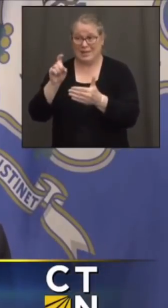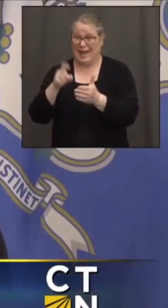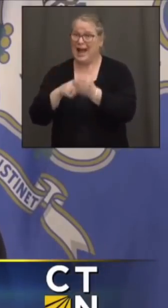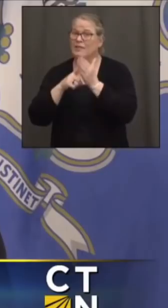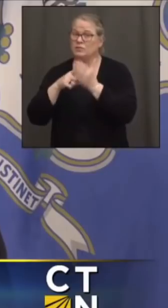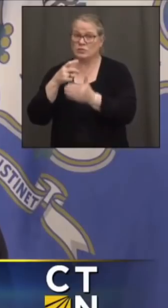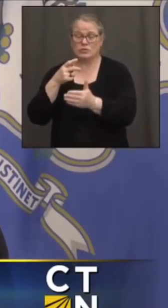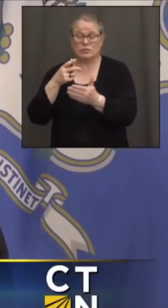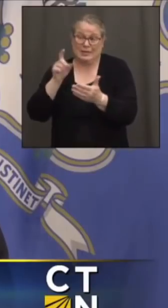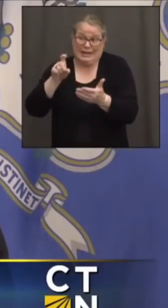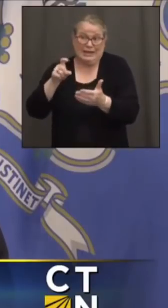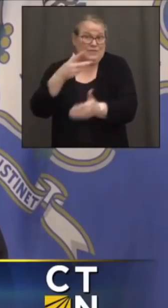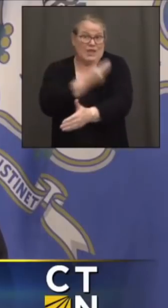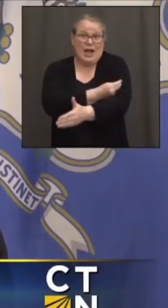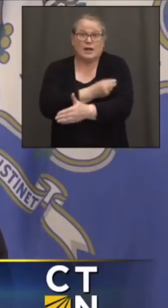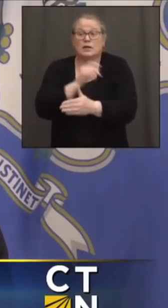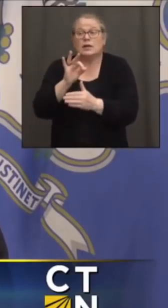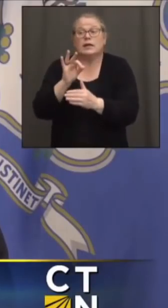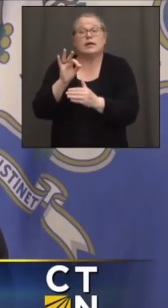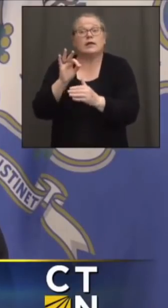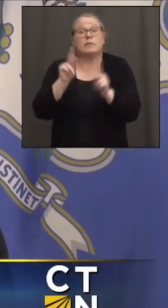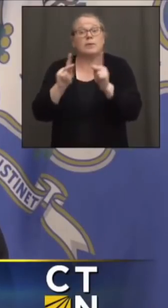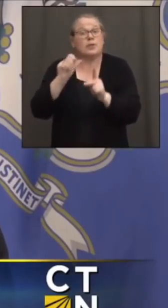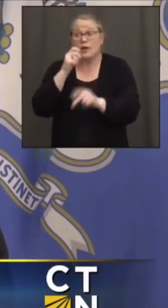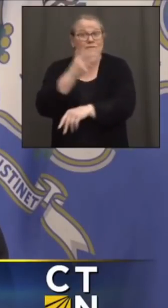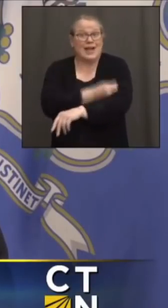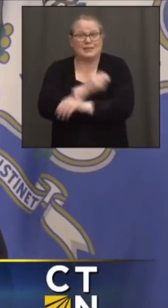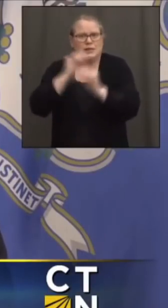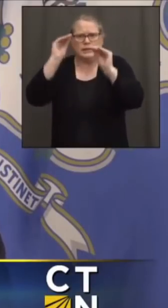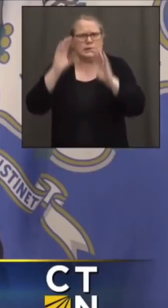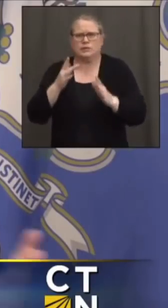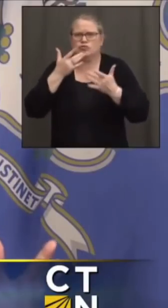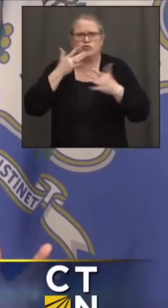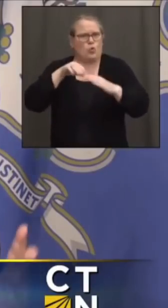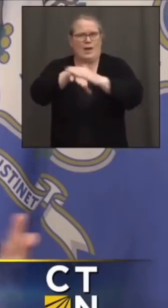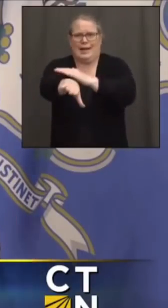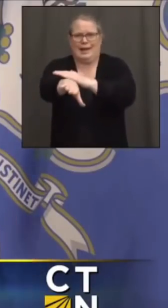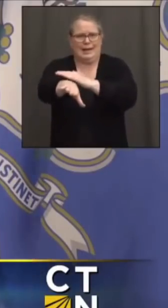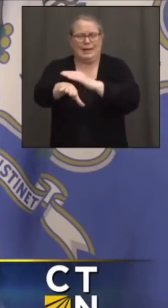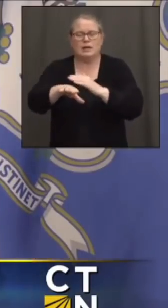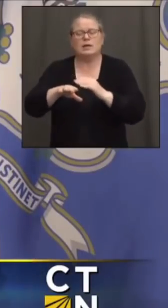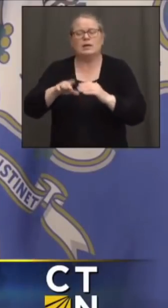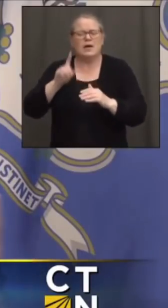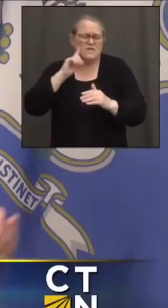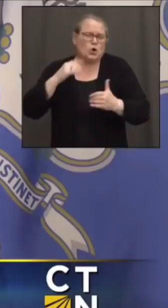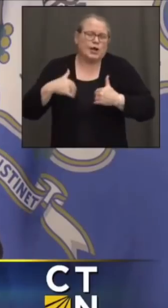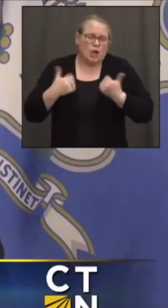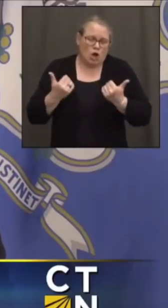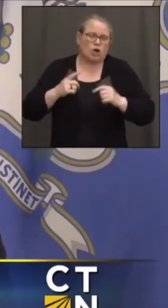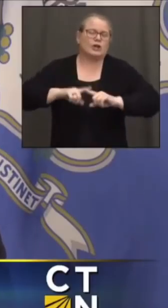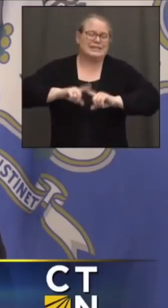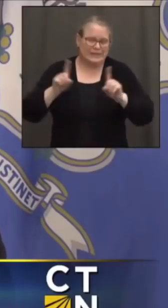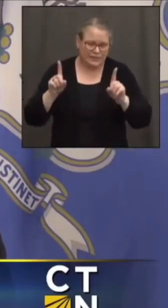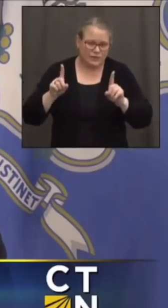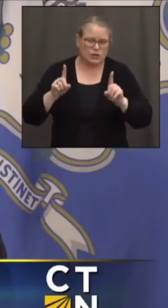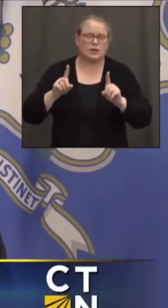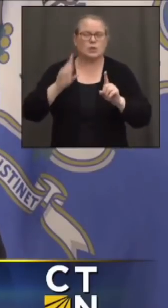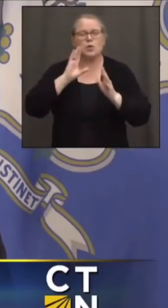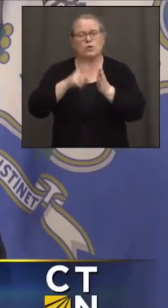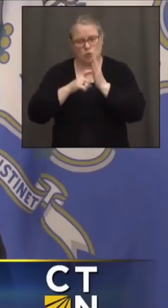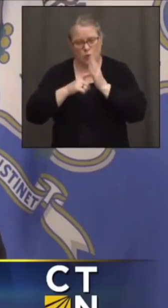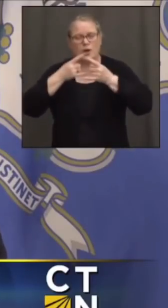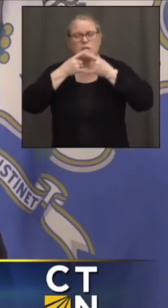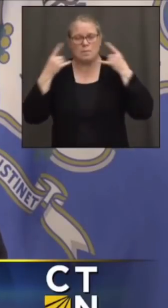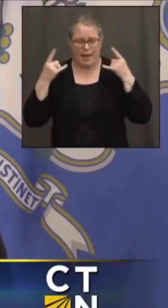into that classroom if people aren't vaccinated, but, you know, obviously for the younger grades, that's different, that's why we're going to require the